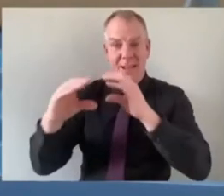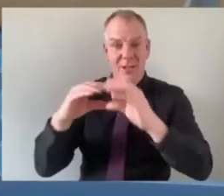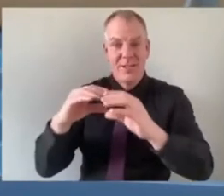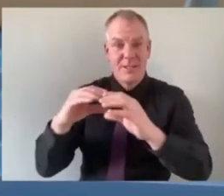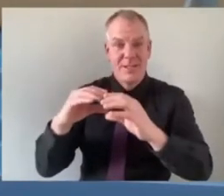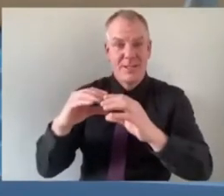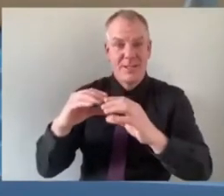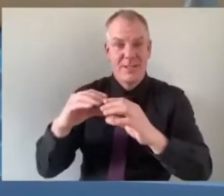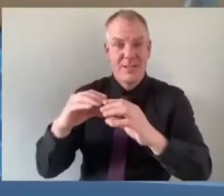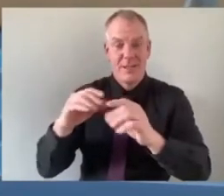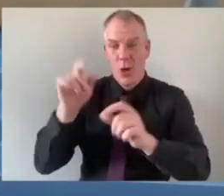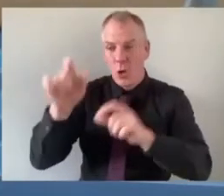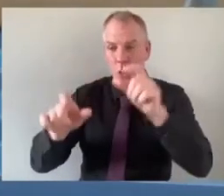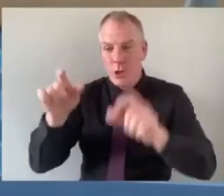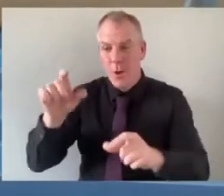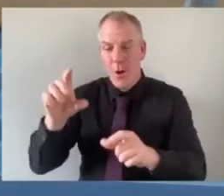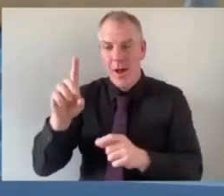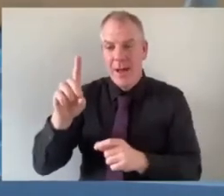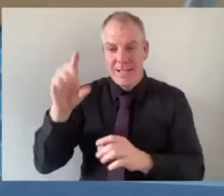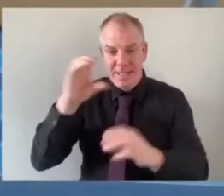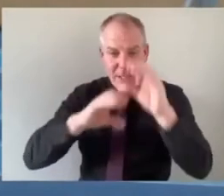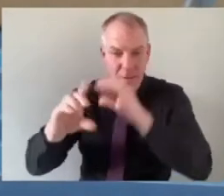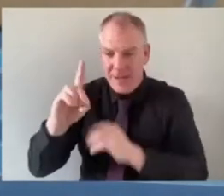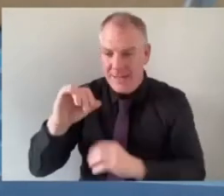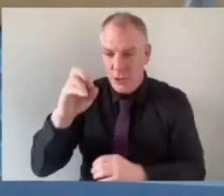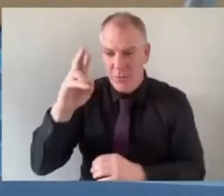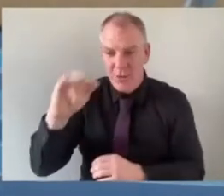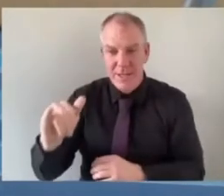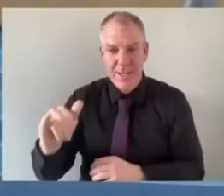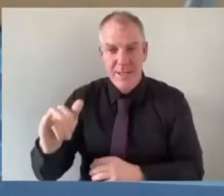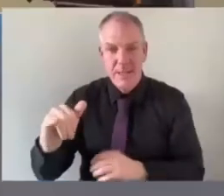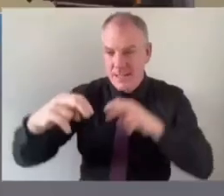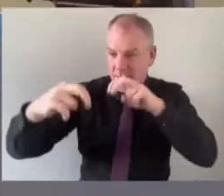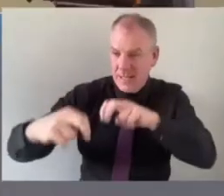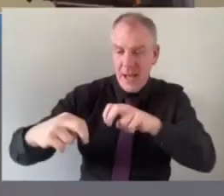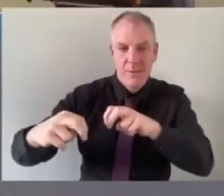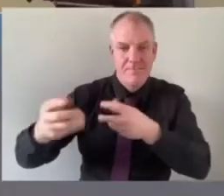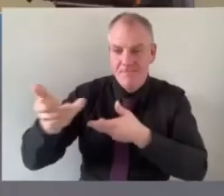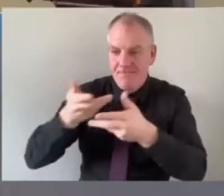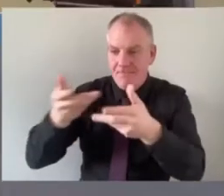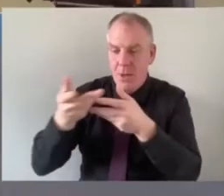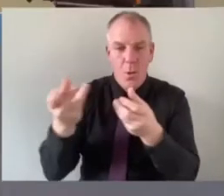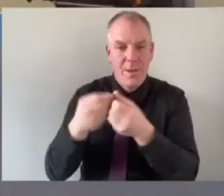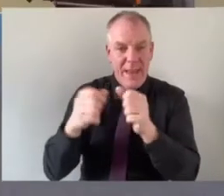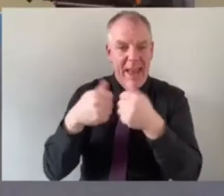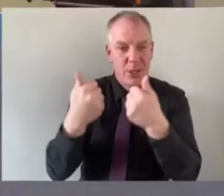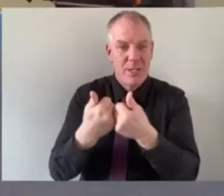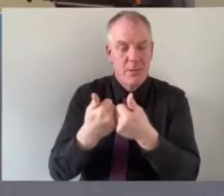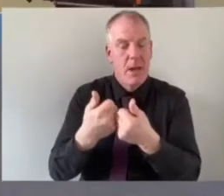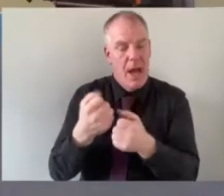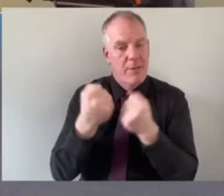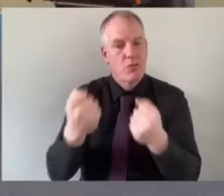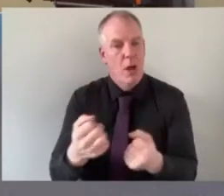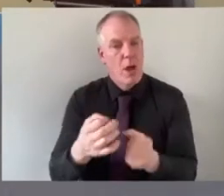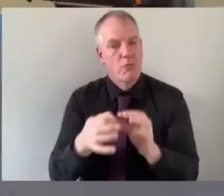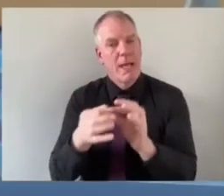kind of customer discovery of you know actually sitting down and talking to the agencies that are that are dealing and we have a good relationship with ucc